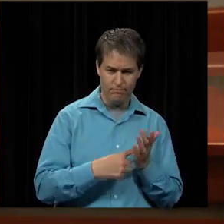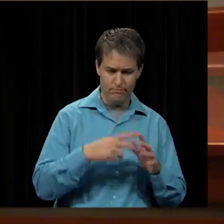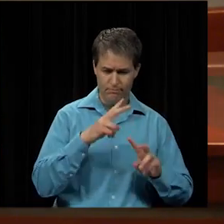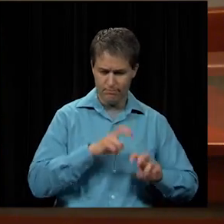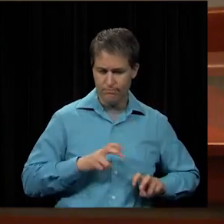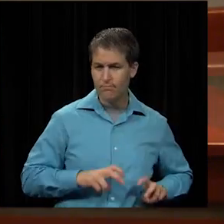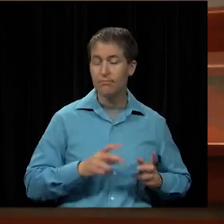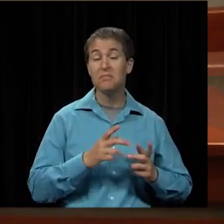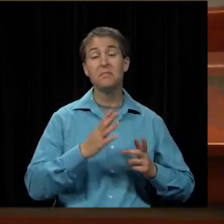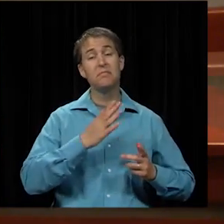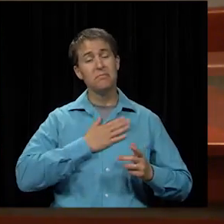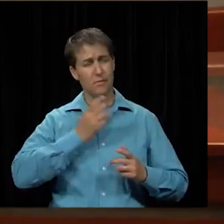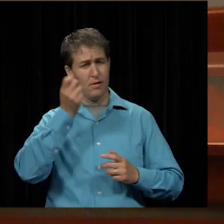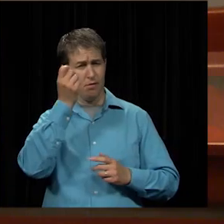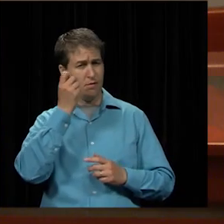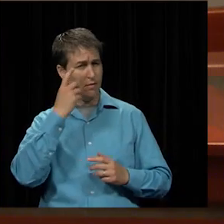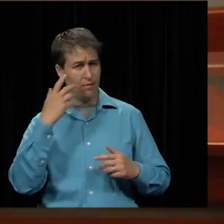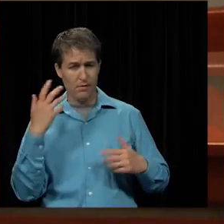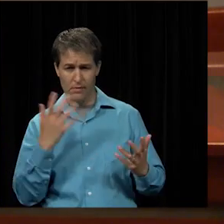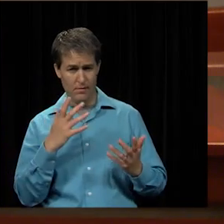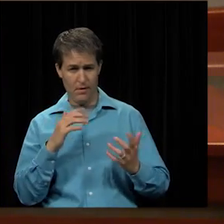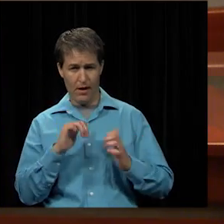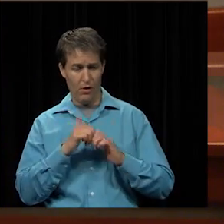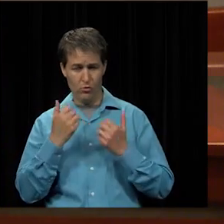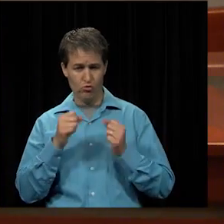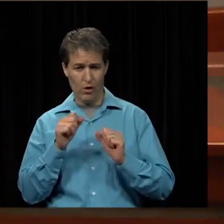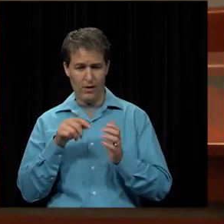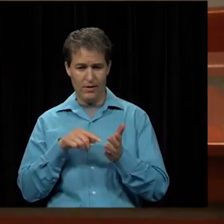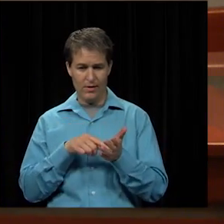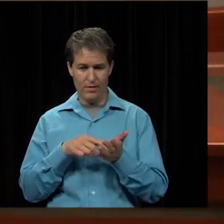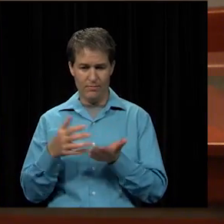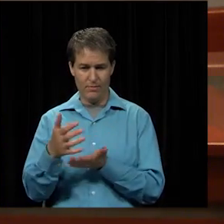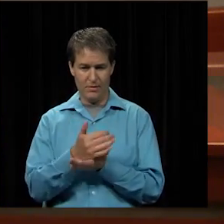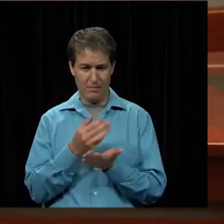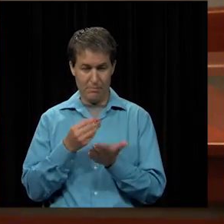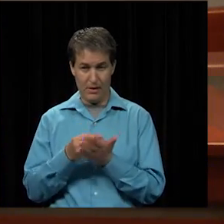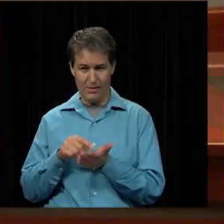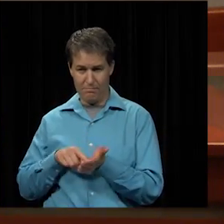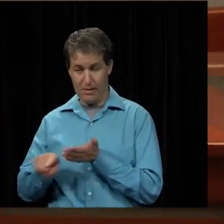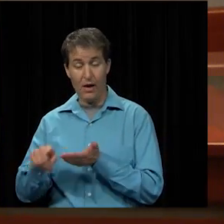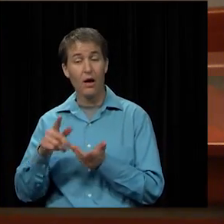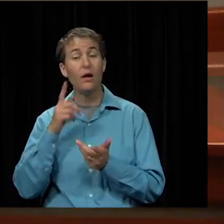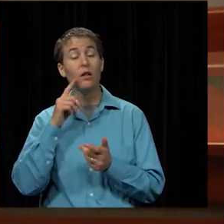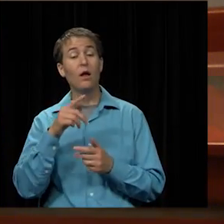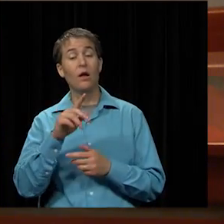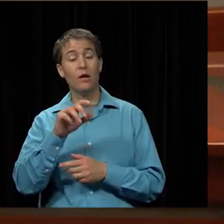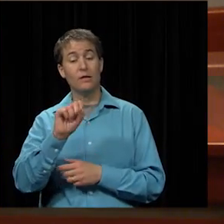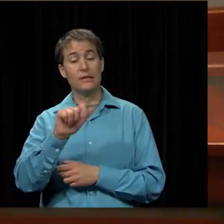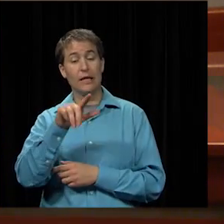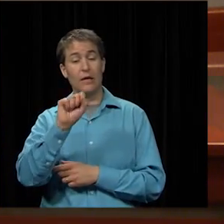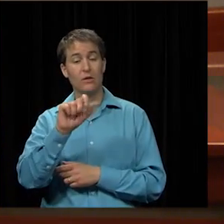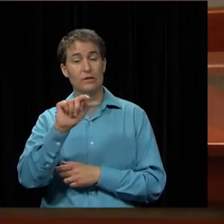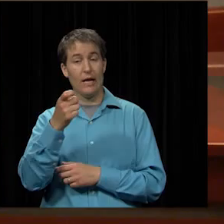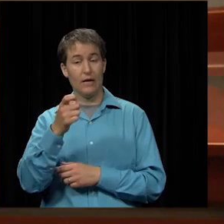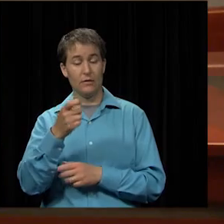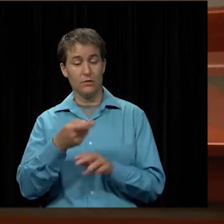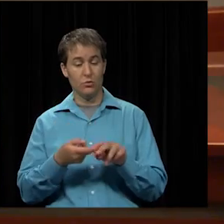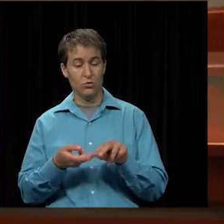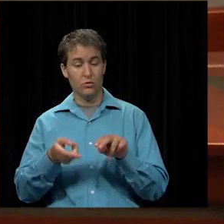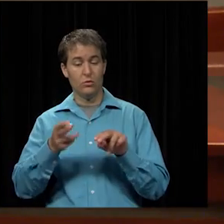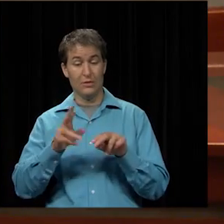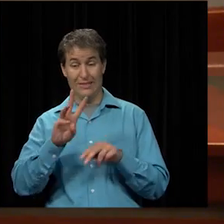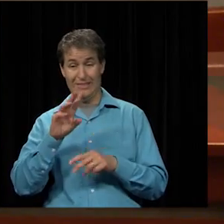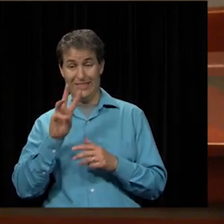understanding of how they're trying to fill the hole with the needed revenue, that they will boost the sales tax from 6.15 to 6